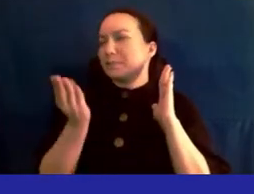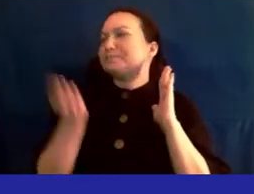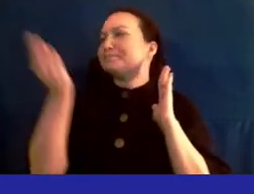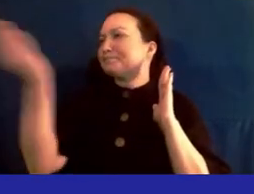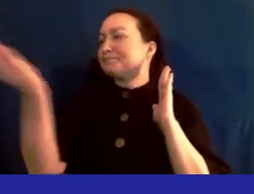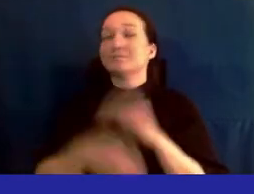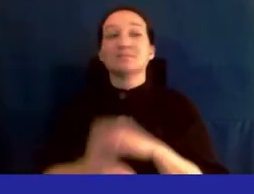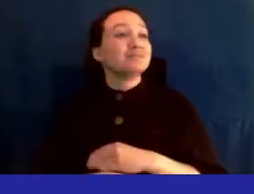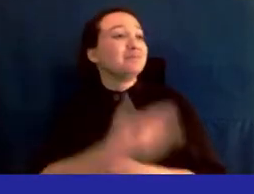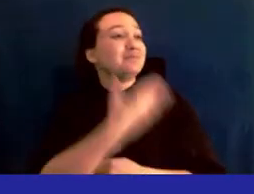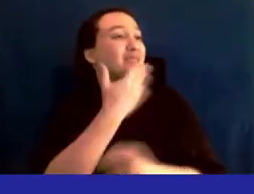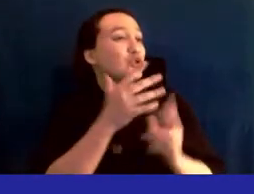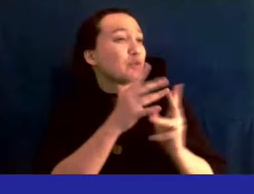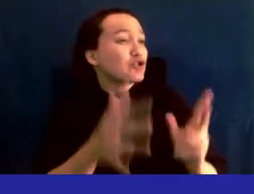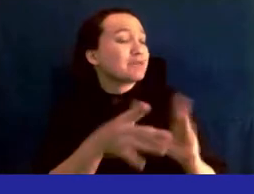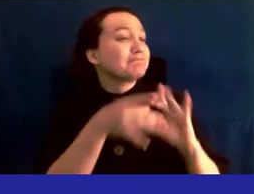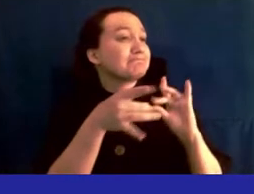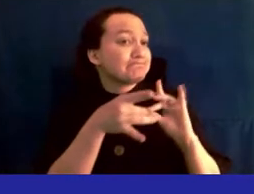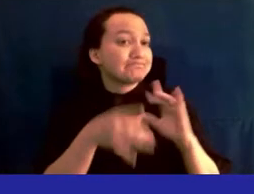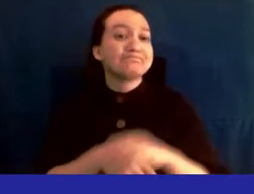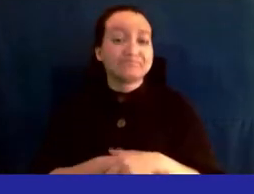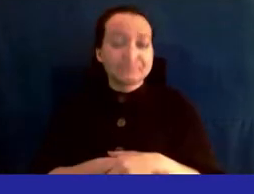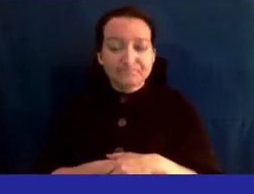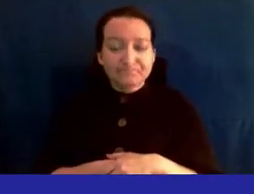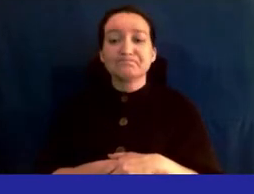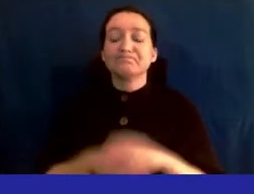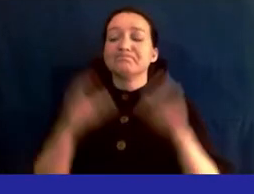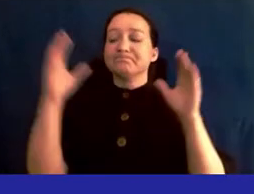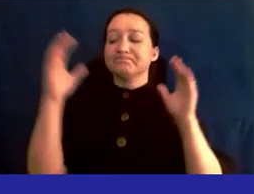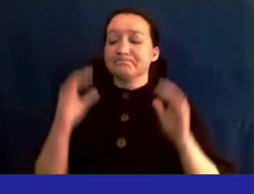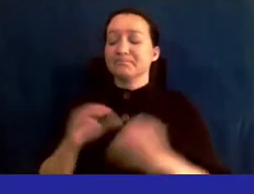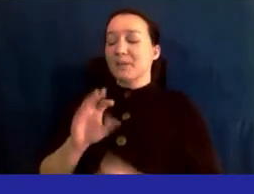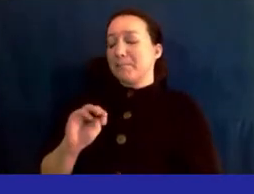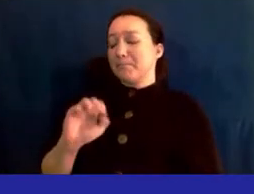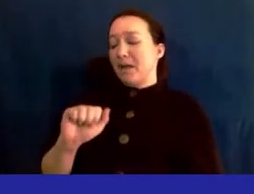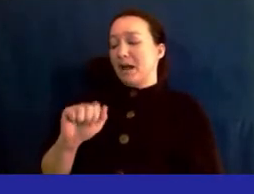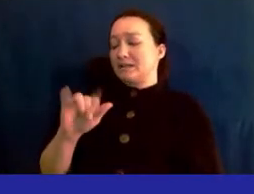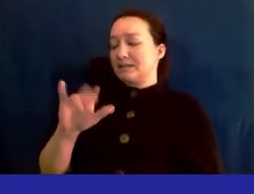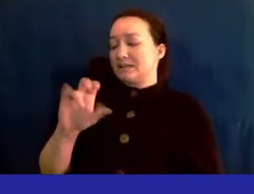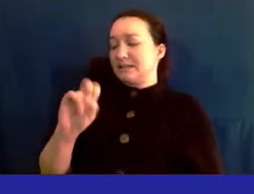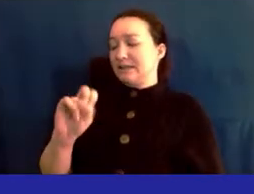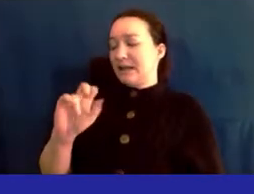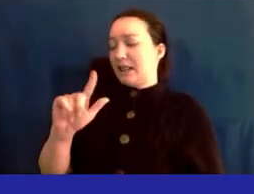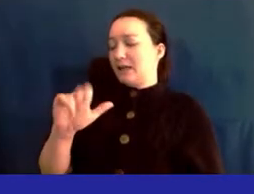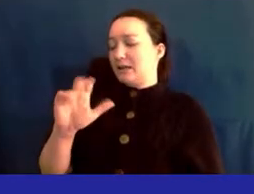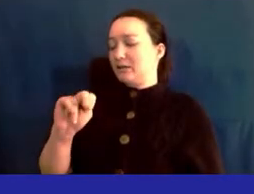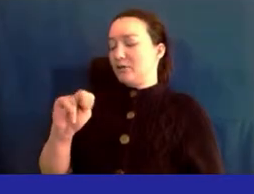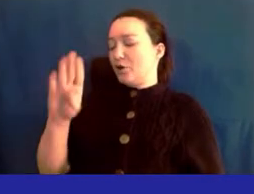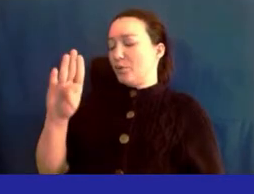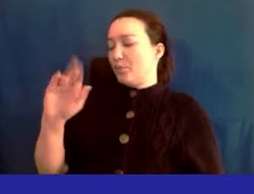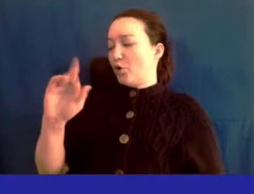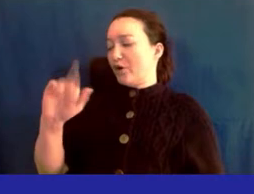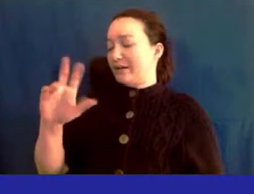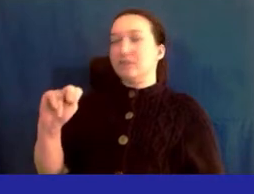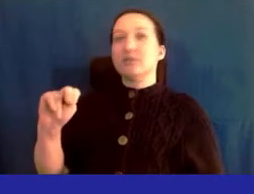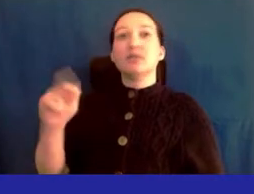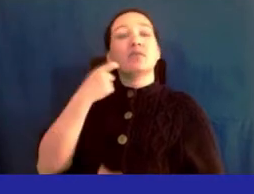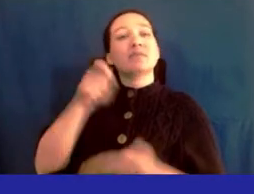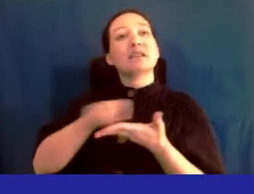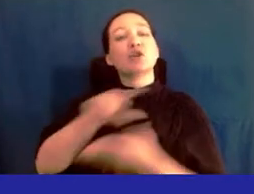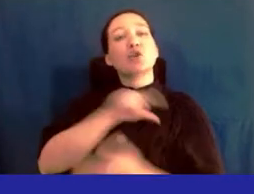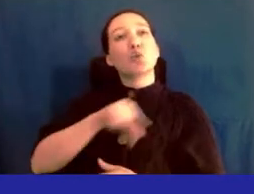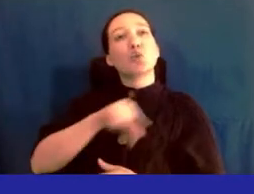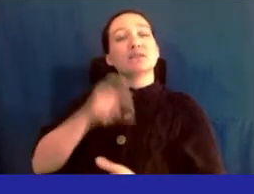great thank you so much for your comments next speaker is maxine allen brannan um from the the secretary of the